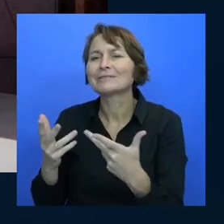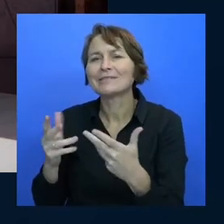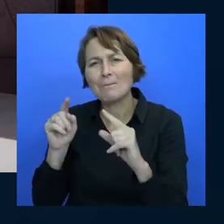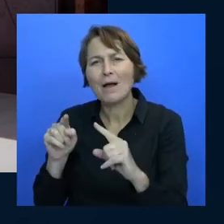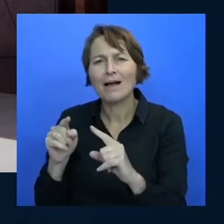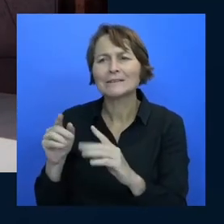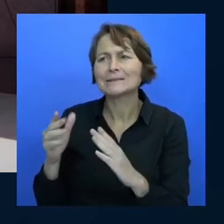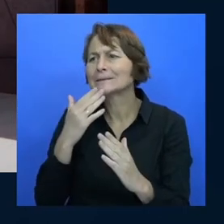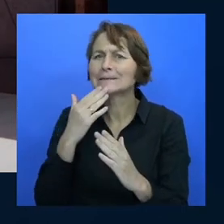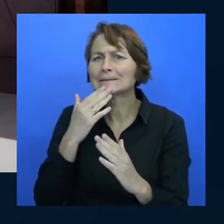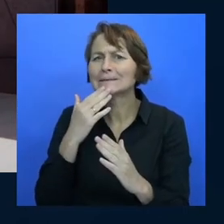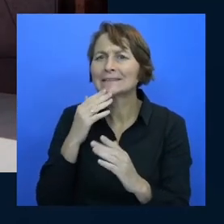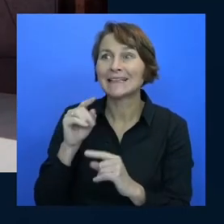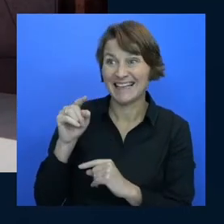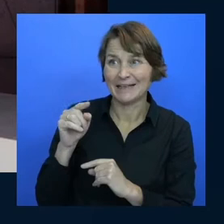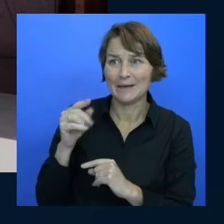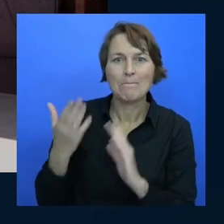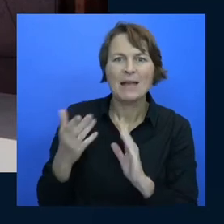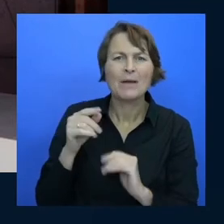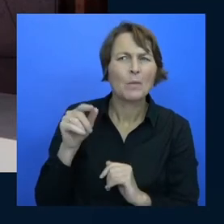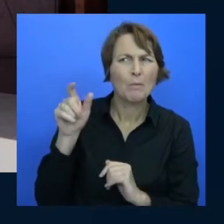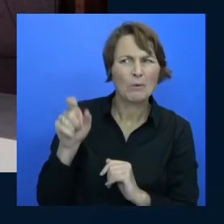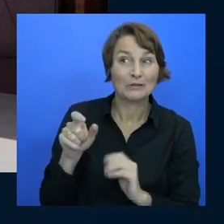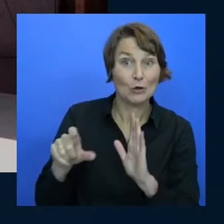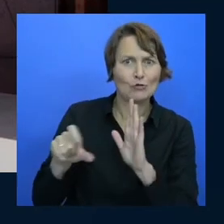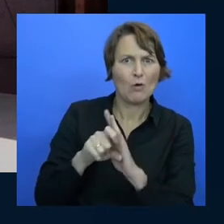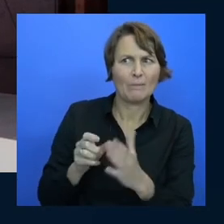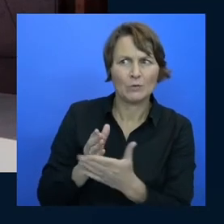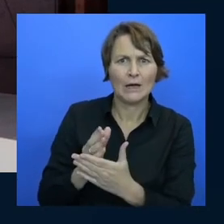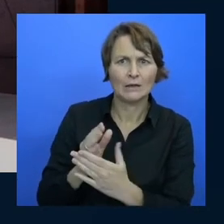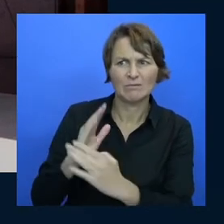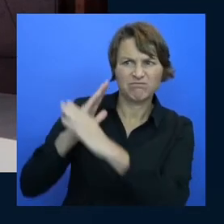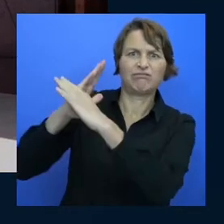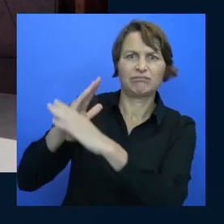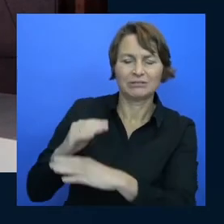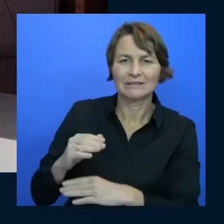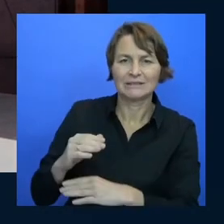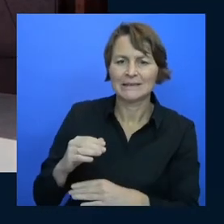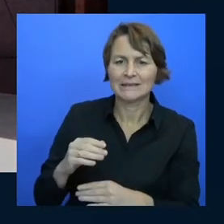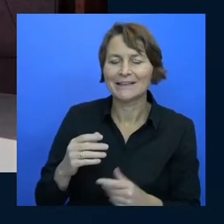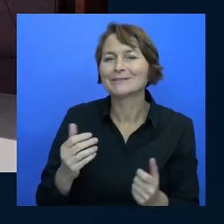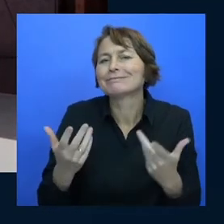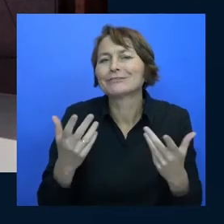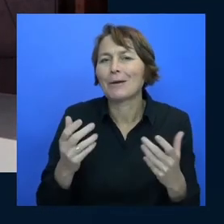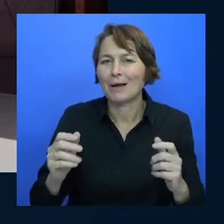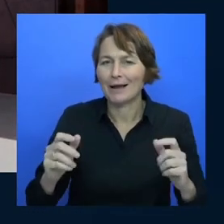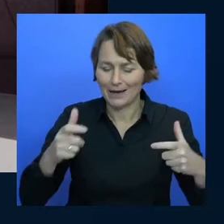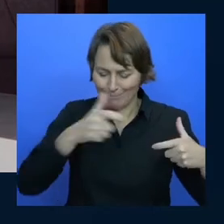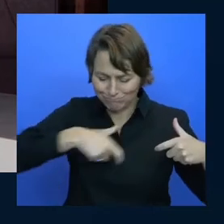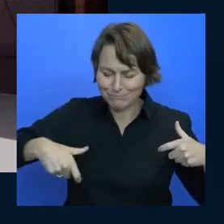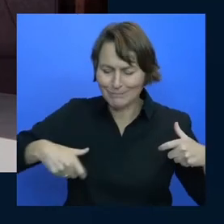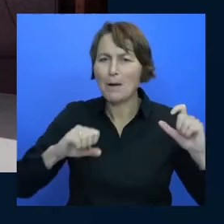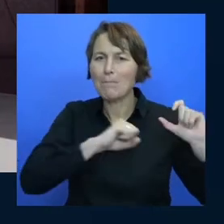copyright person takes them down well some of them are like you know fun sayings and some of them are questionable copyright